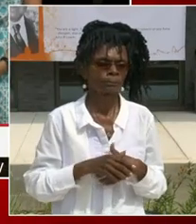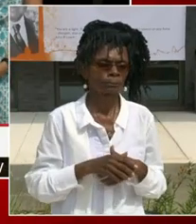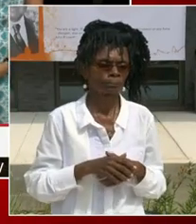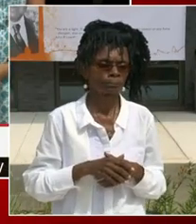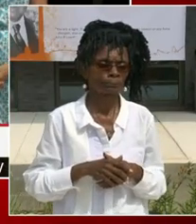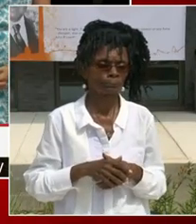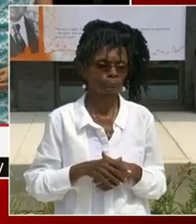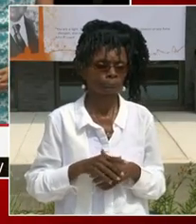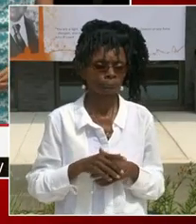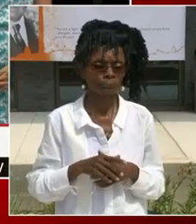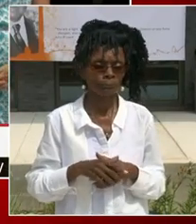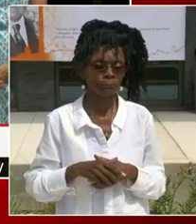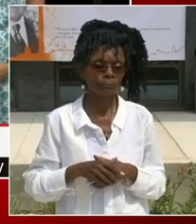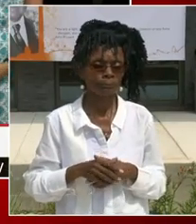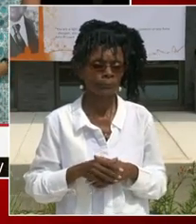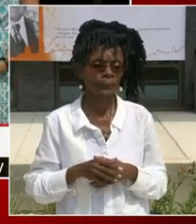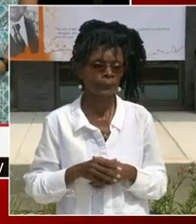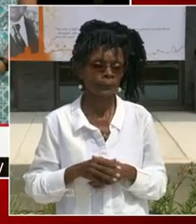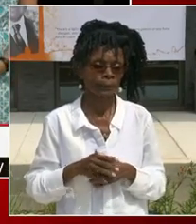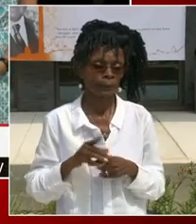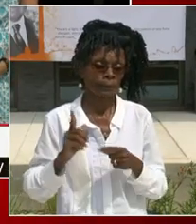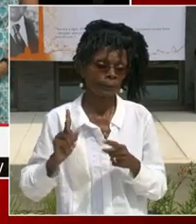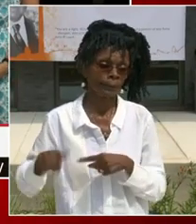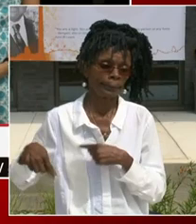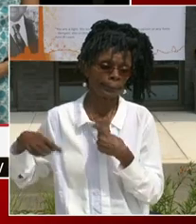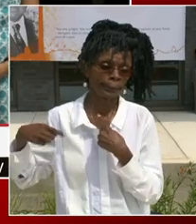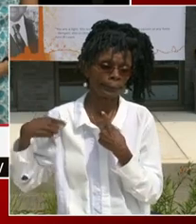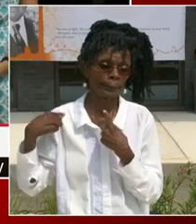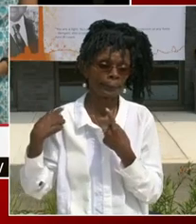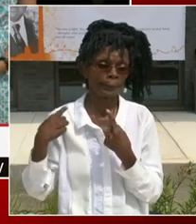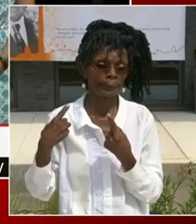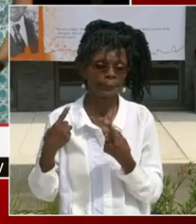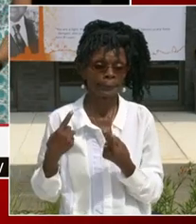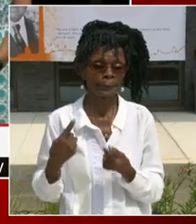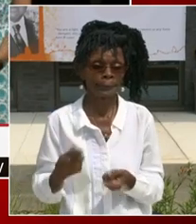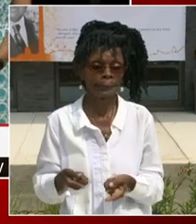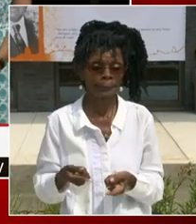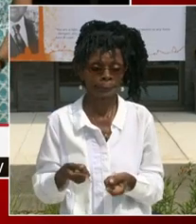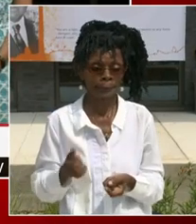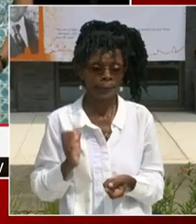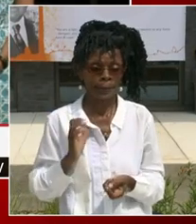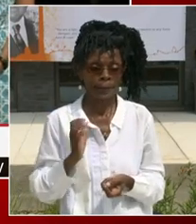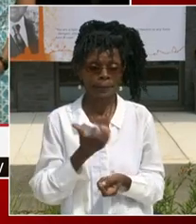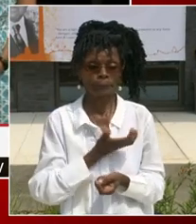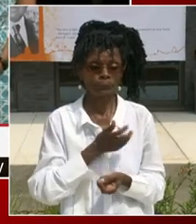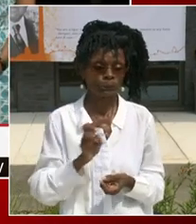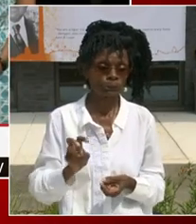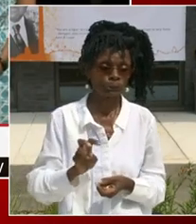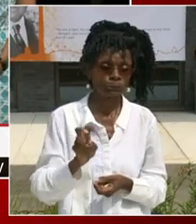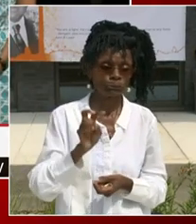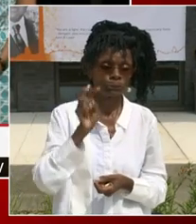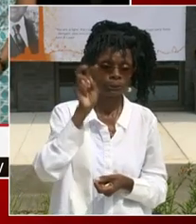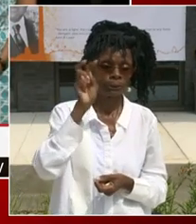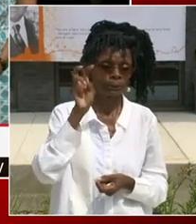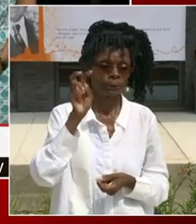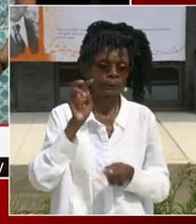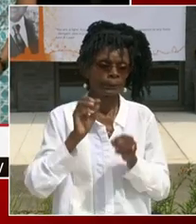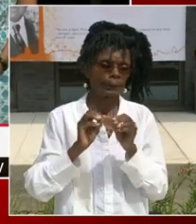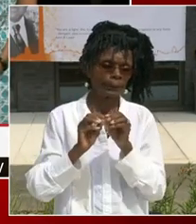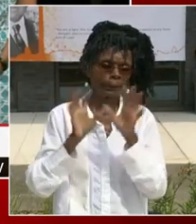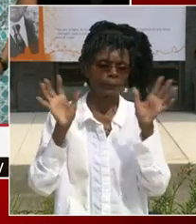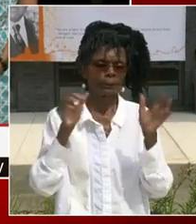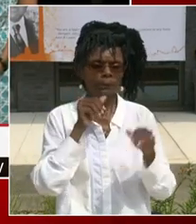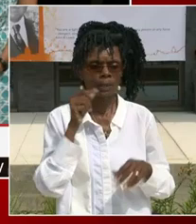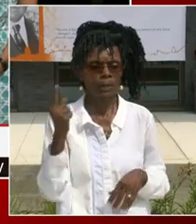time that didn't have a playbook, and we're going to come out of it stronger together. We are preparing